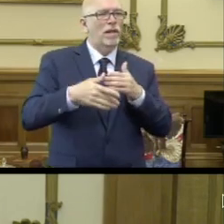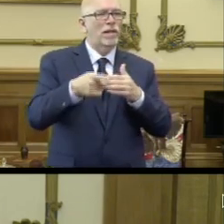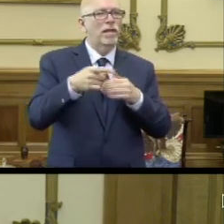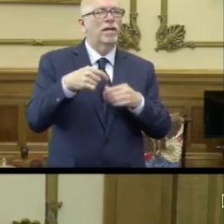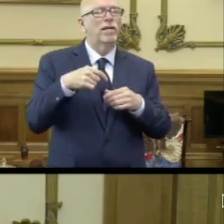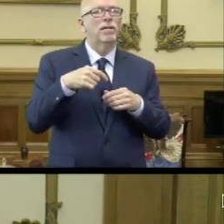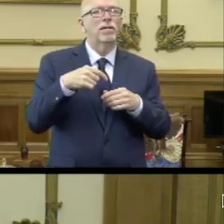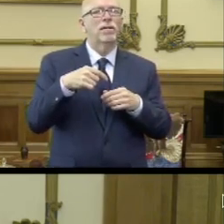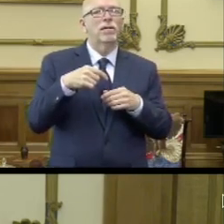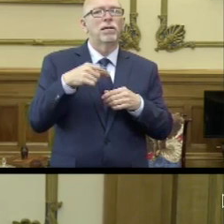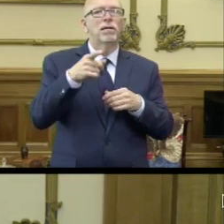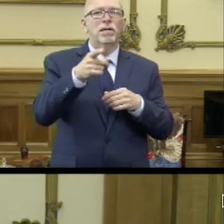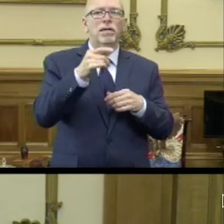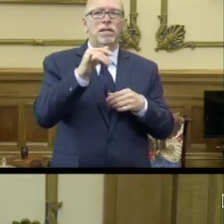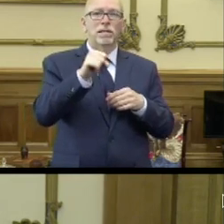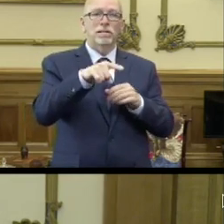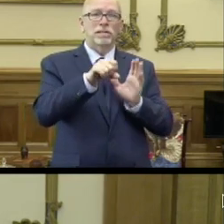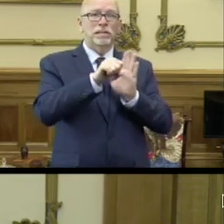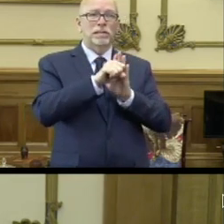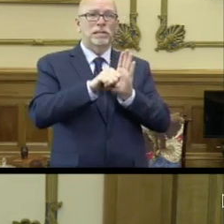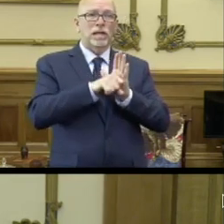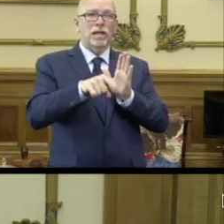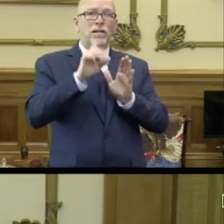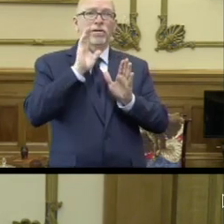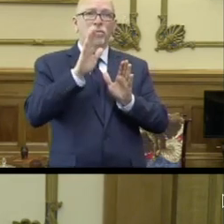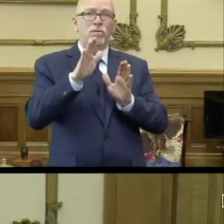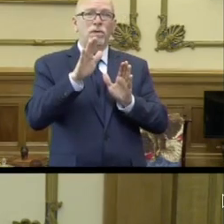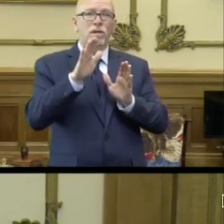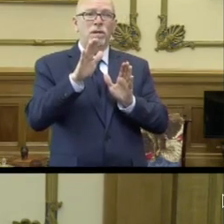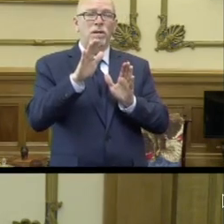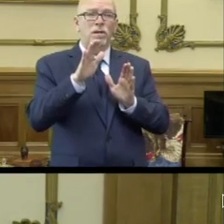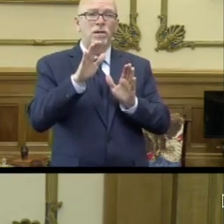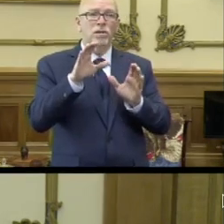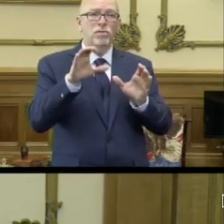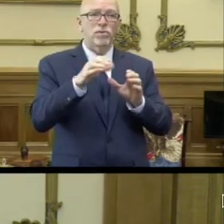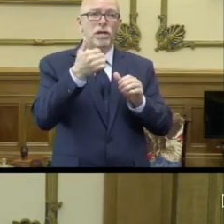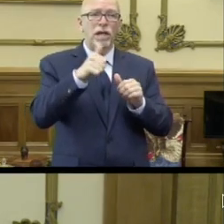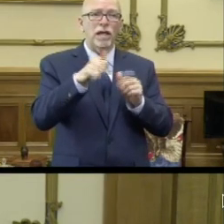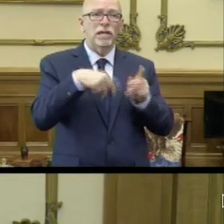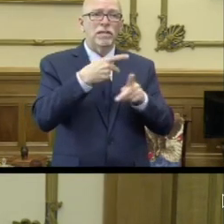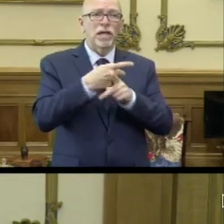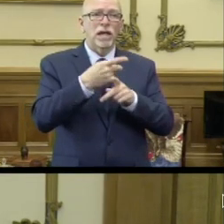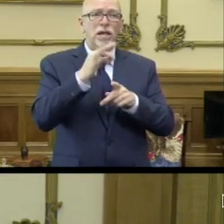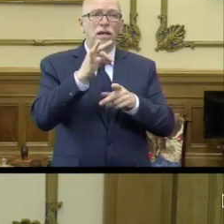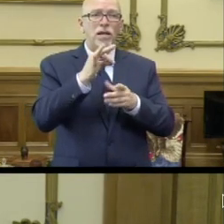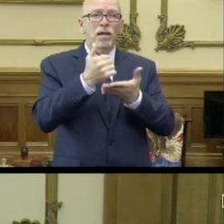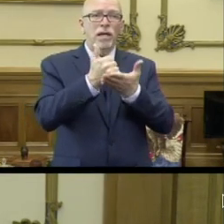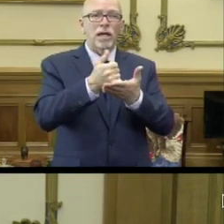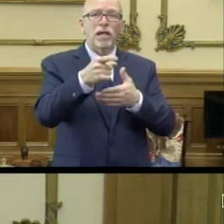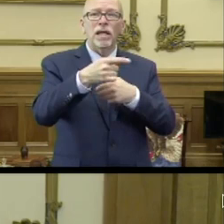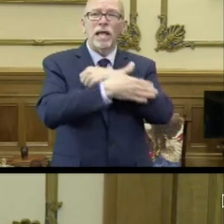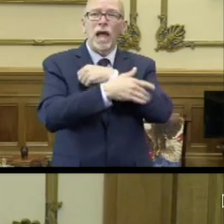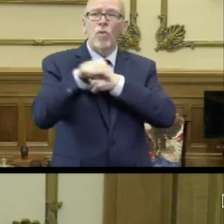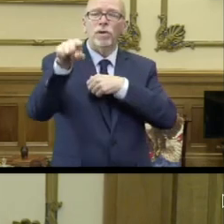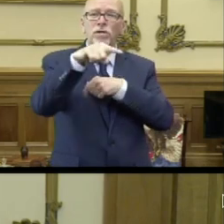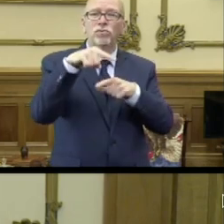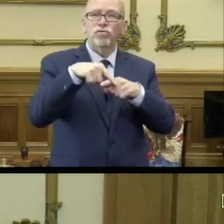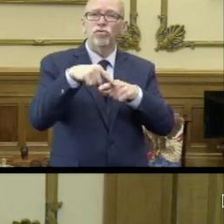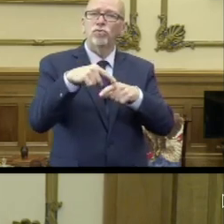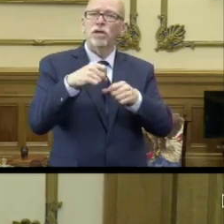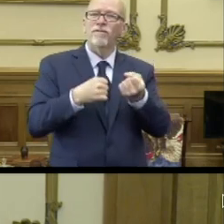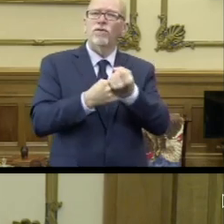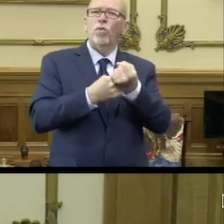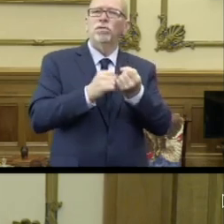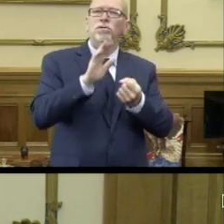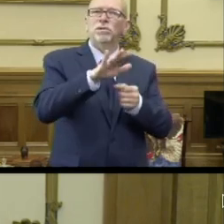County, is the state going to provide any kind of aid to help localities enforce their extended